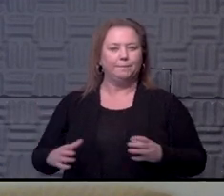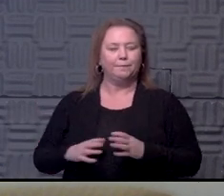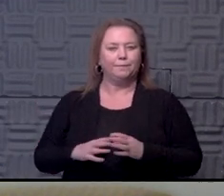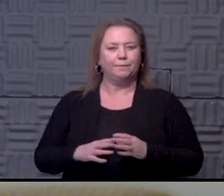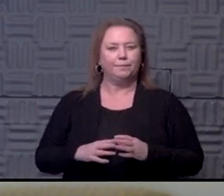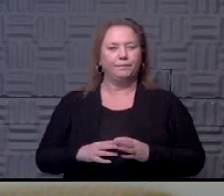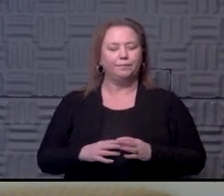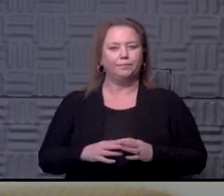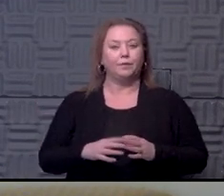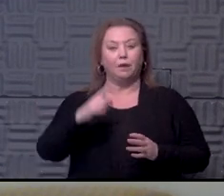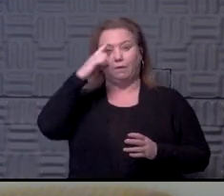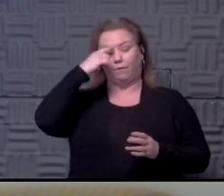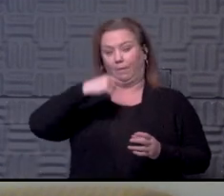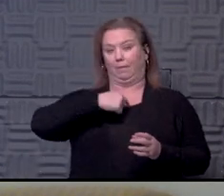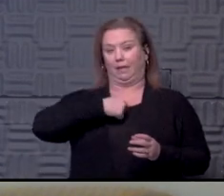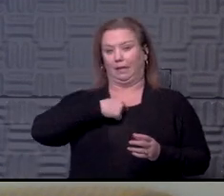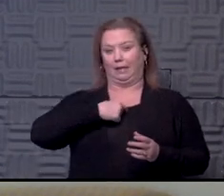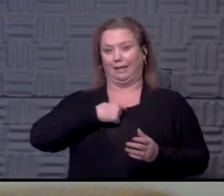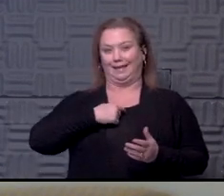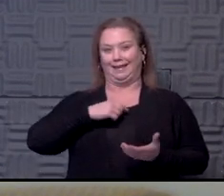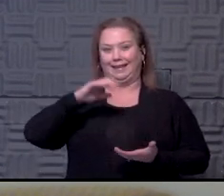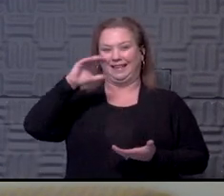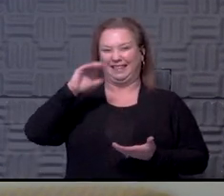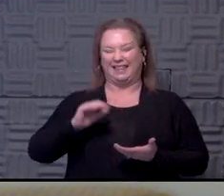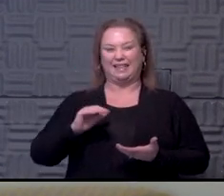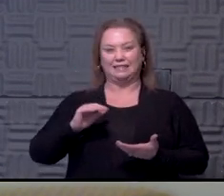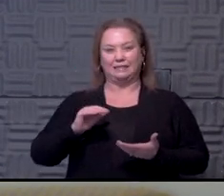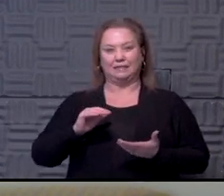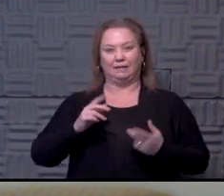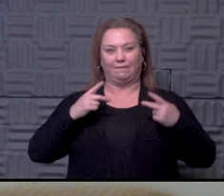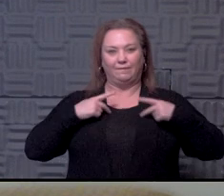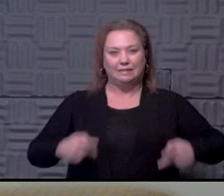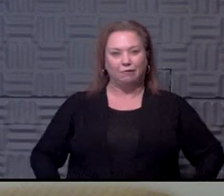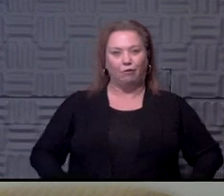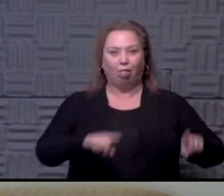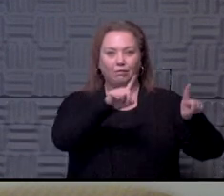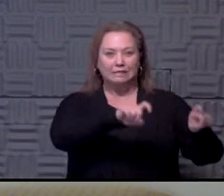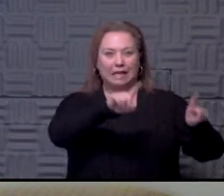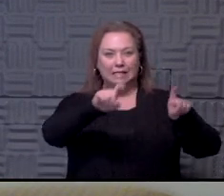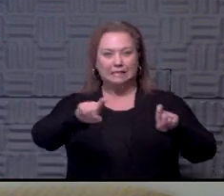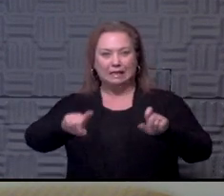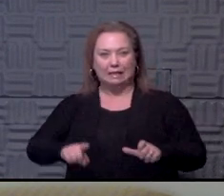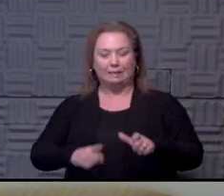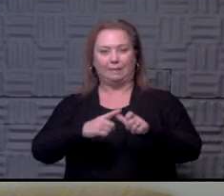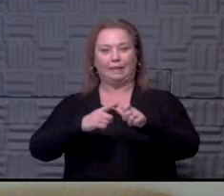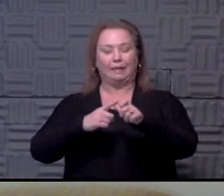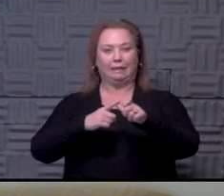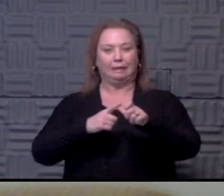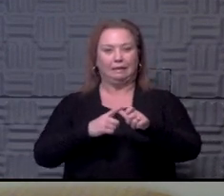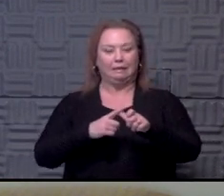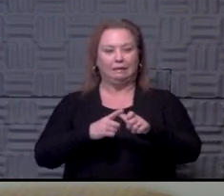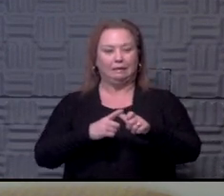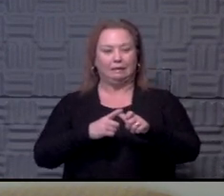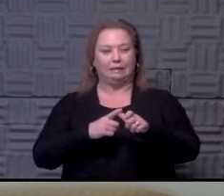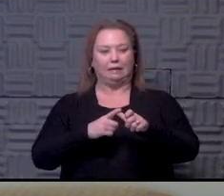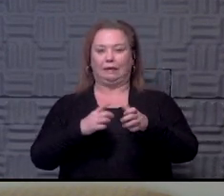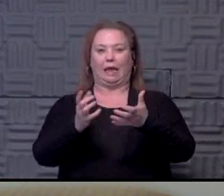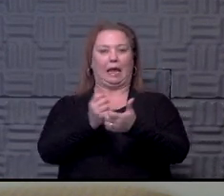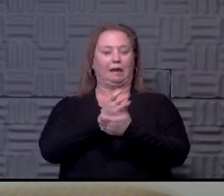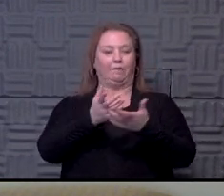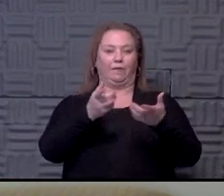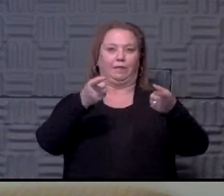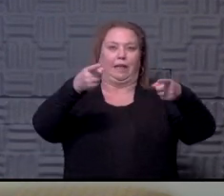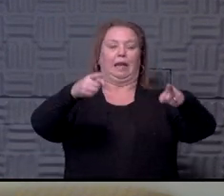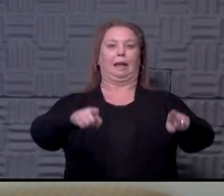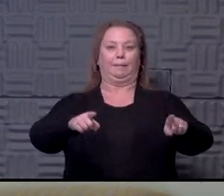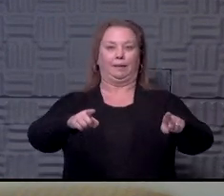it was, at least for me, was less physicals that I had to do initially. But just because of everything that went down